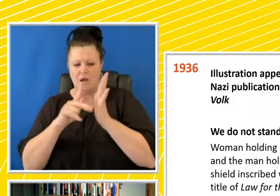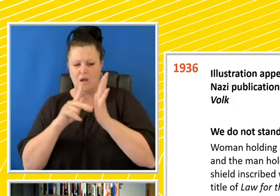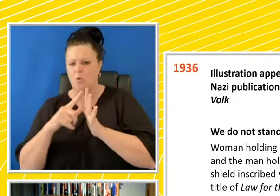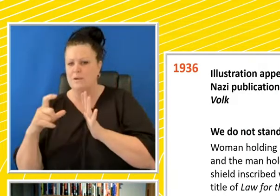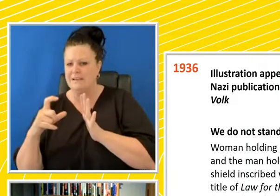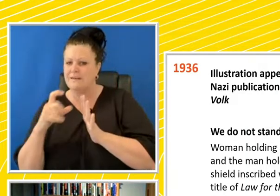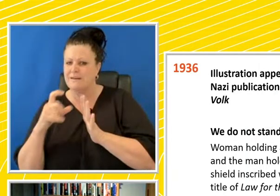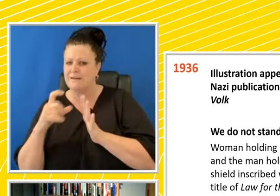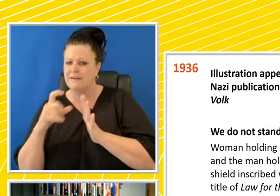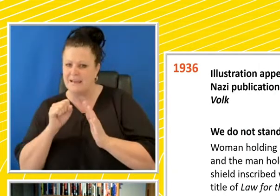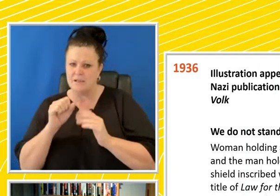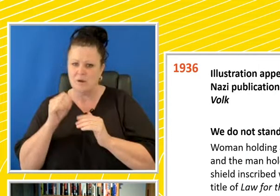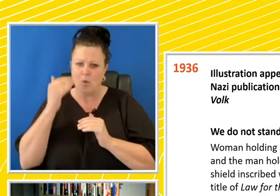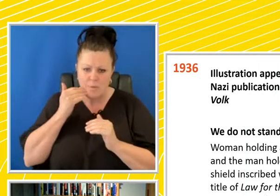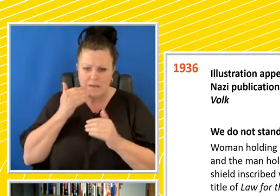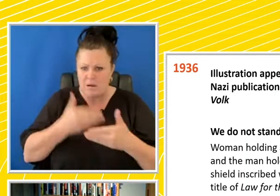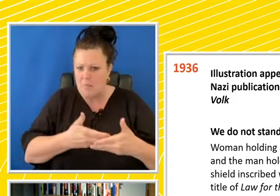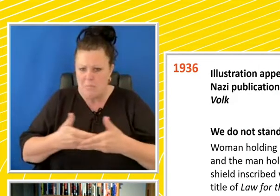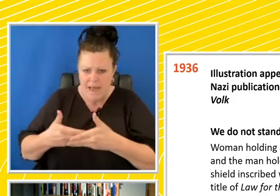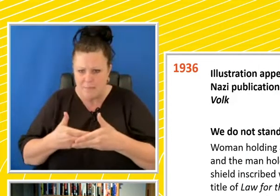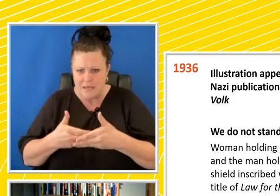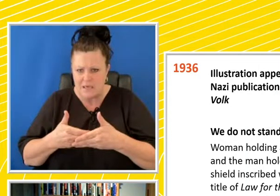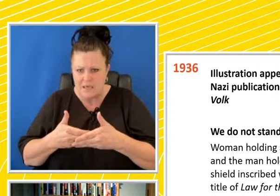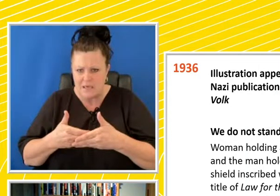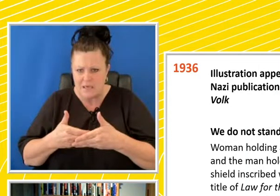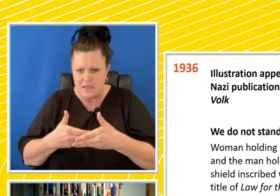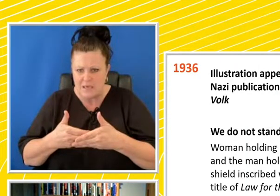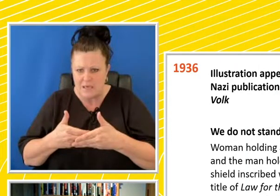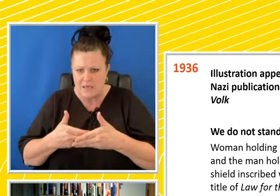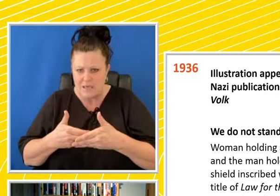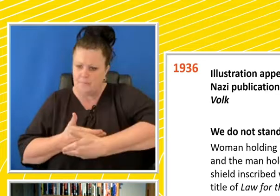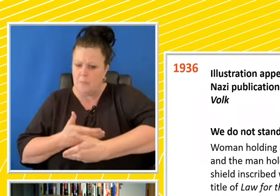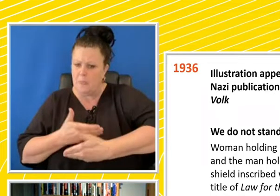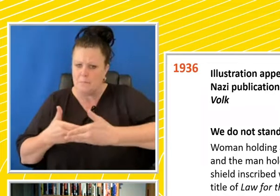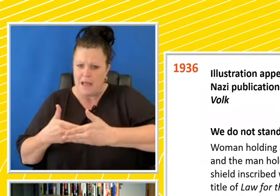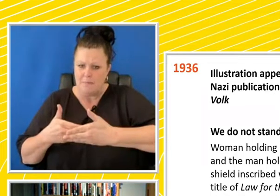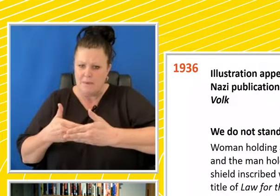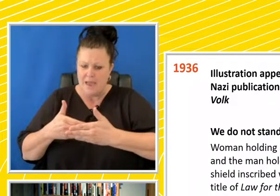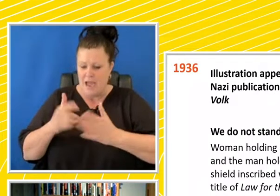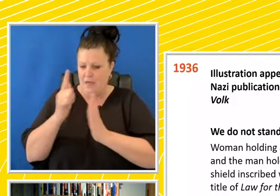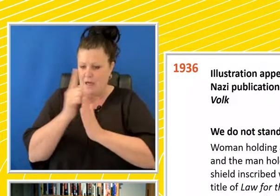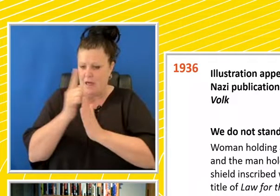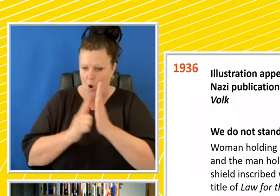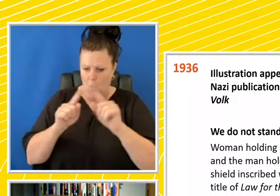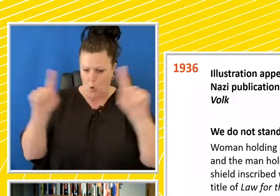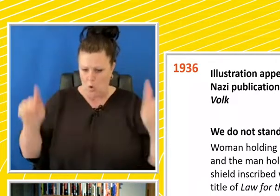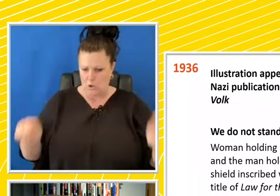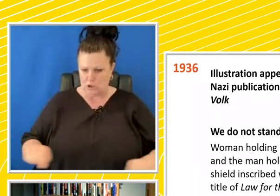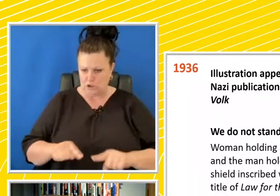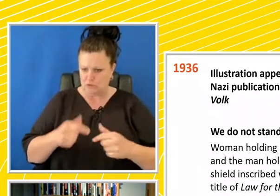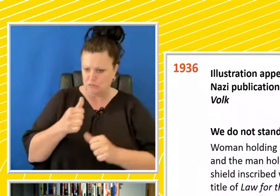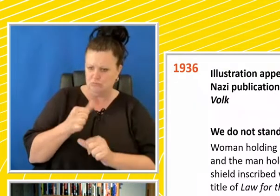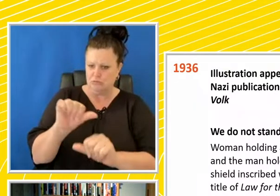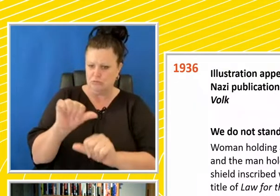woman, the baby. can't really make that out. She's holding behind the shield of the law. And it's saying this is the law for the prevention of hereditary disease